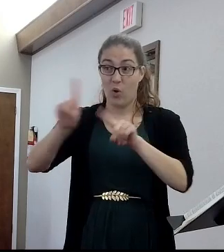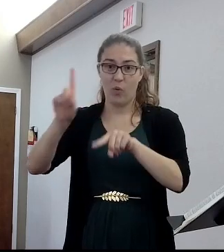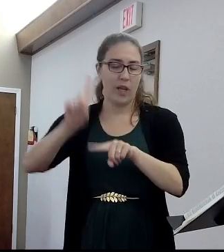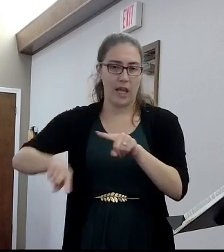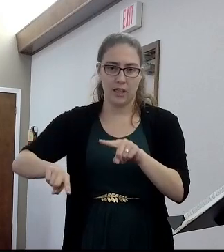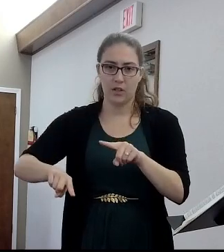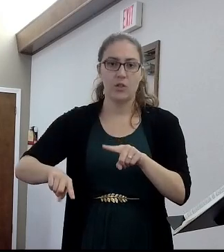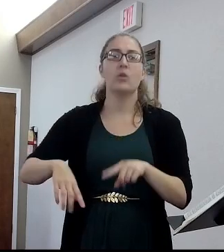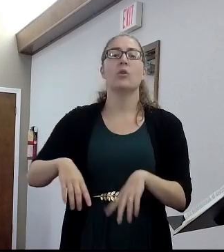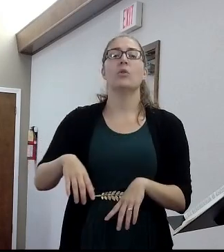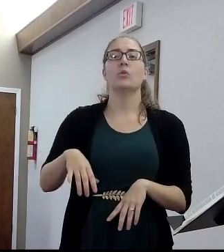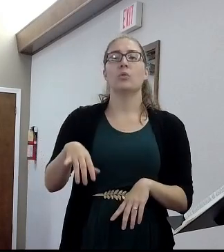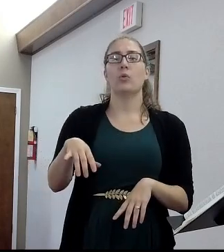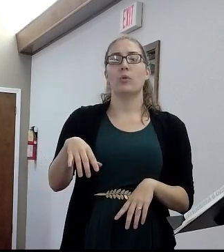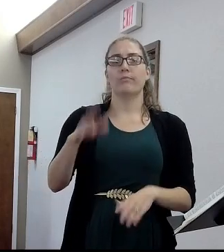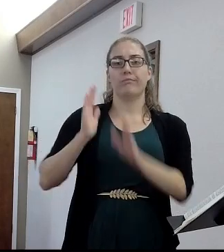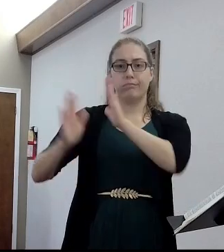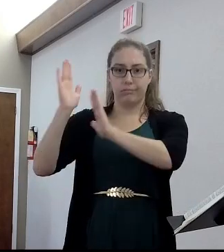following?